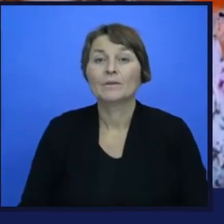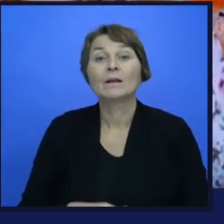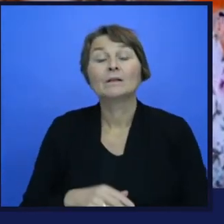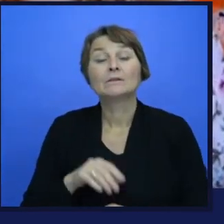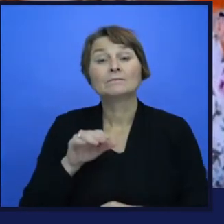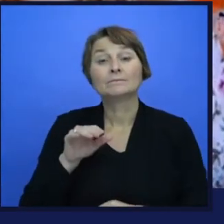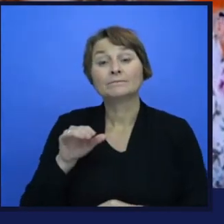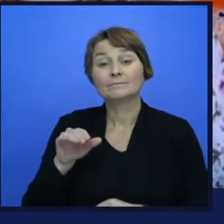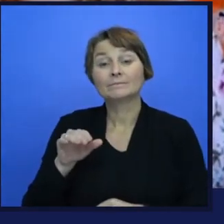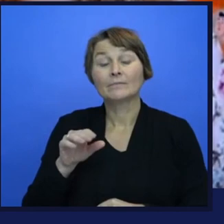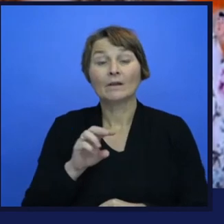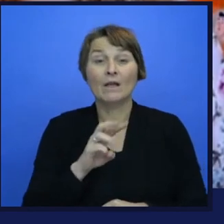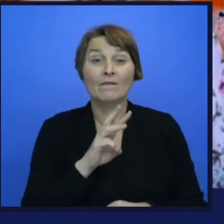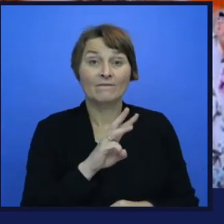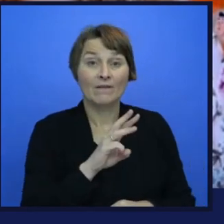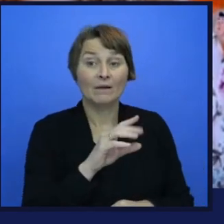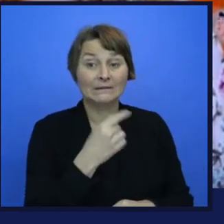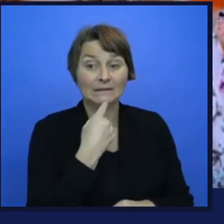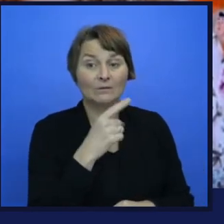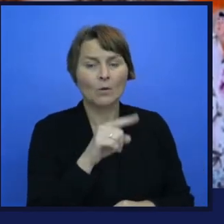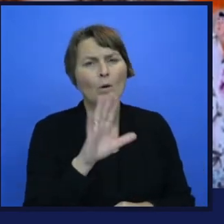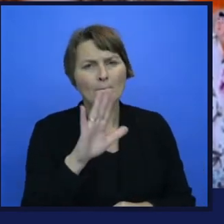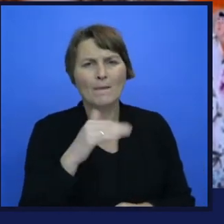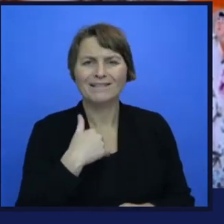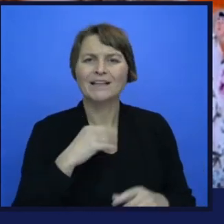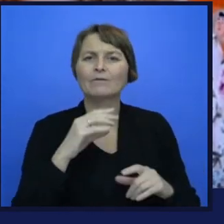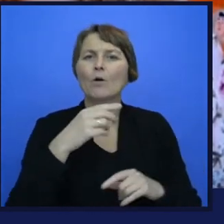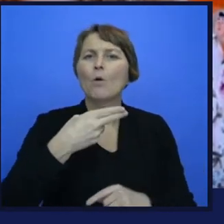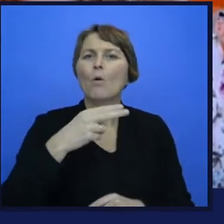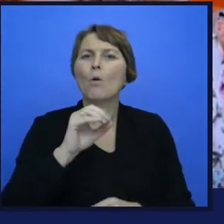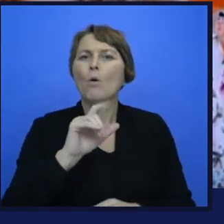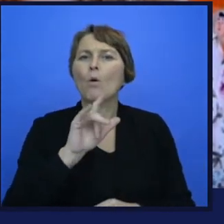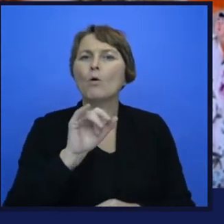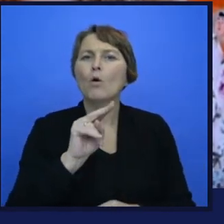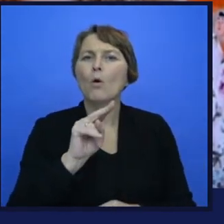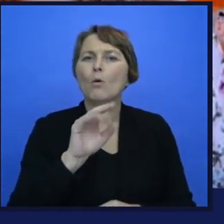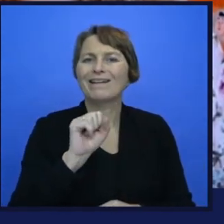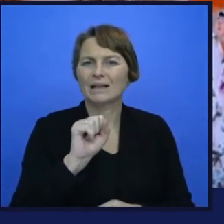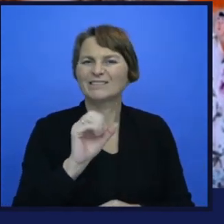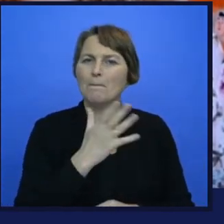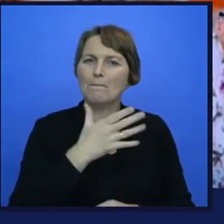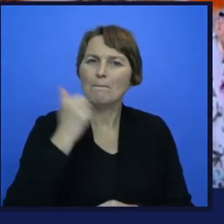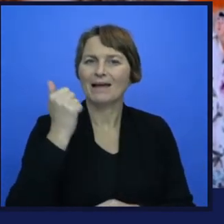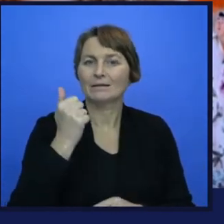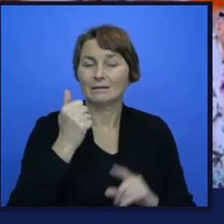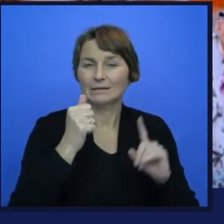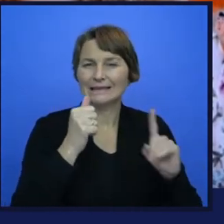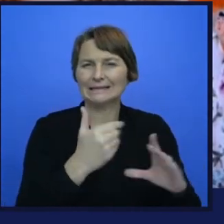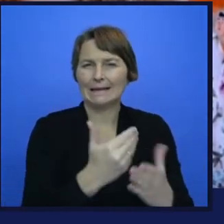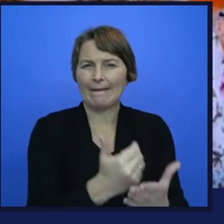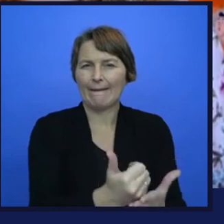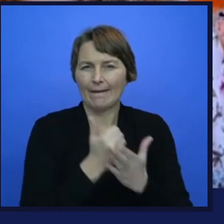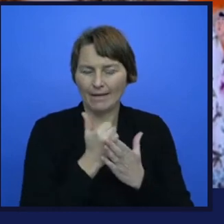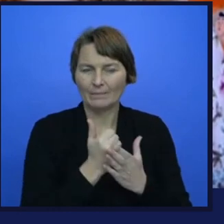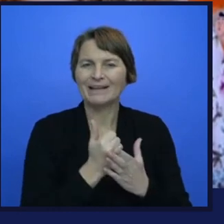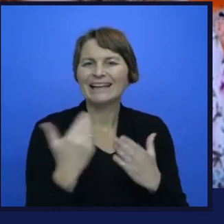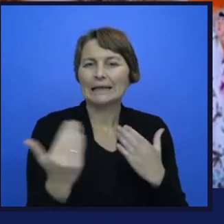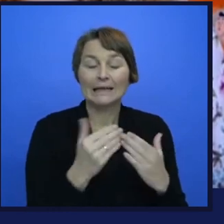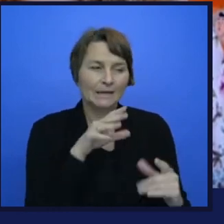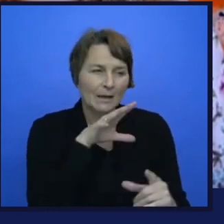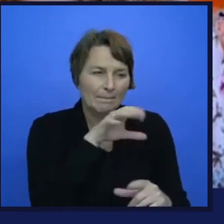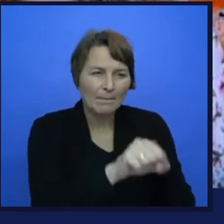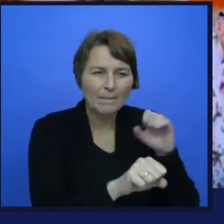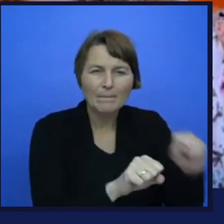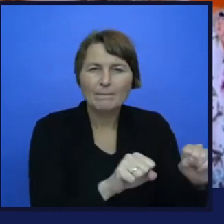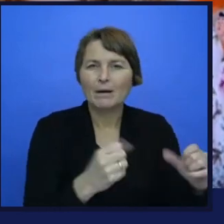need less space, less compute power to actually predict what's on the license plate. Especially when running at the edge, you're absolutely